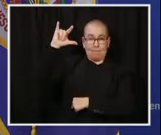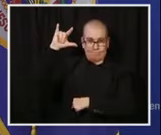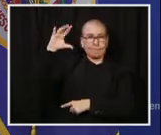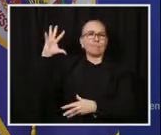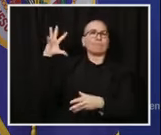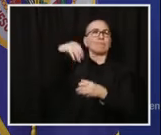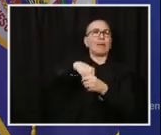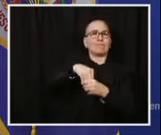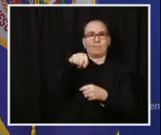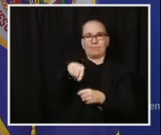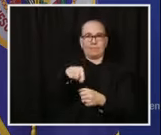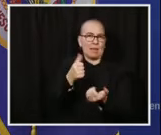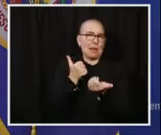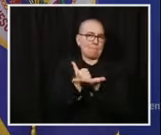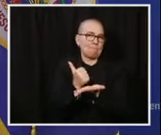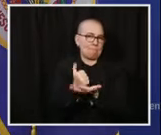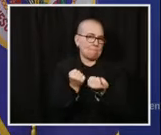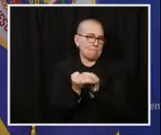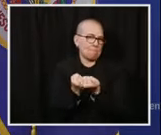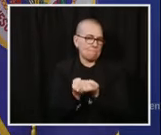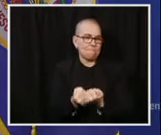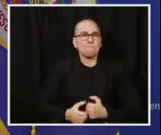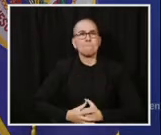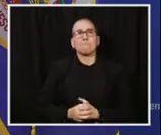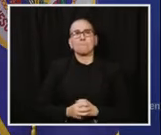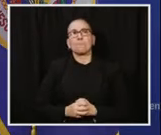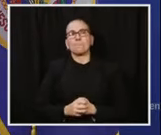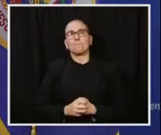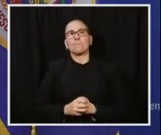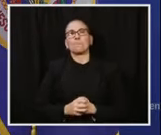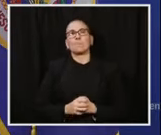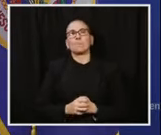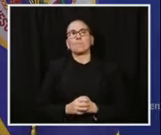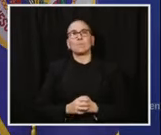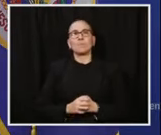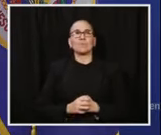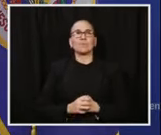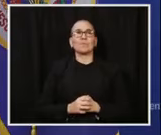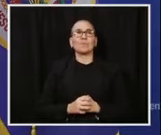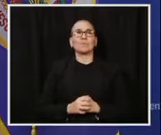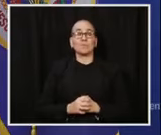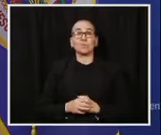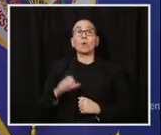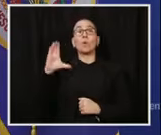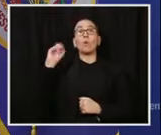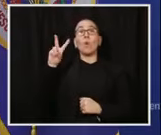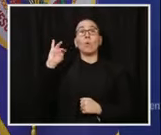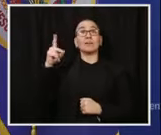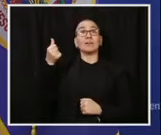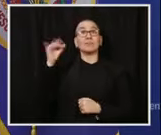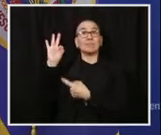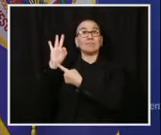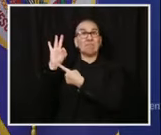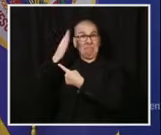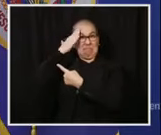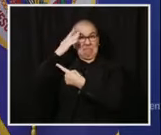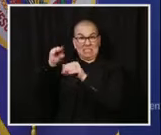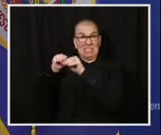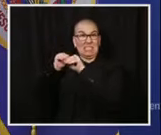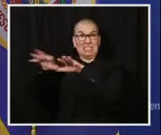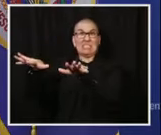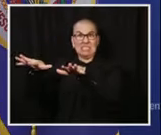week, you've heard from critical staffing issues due to the spread of the virus throughout the state. It's affecting hospitals, first responders,